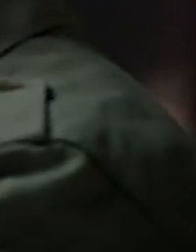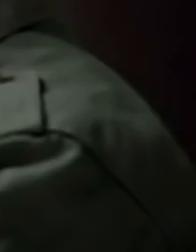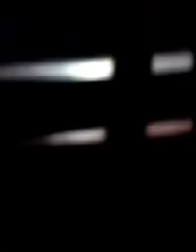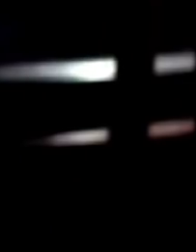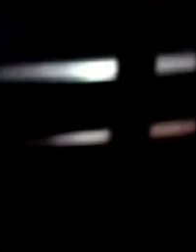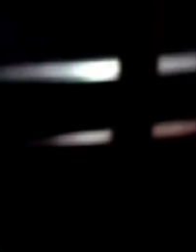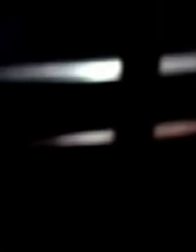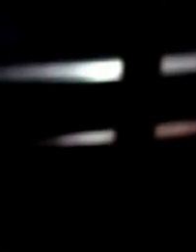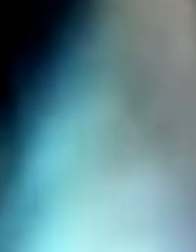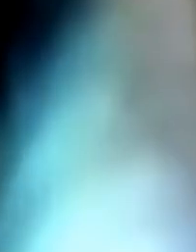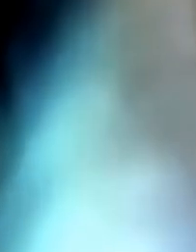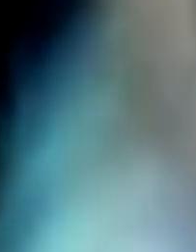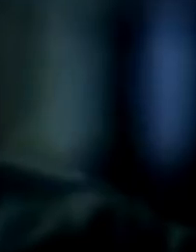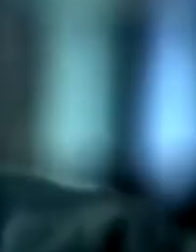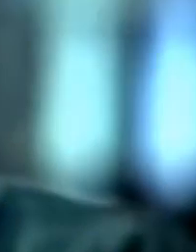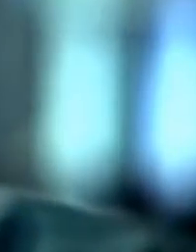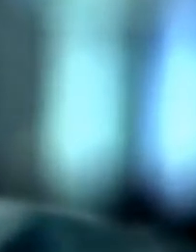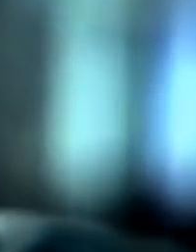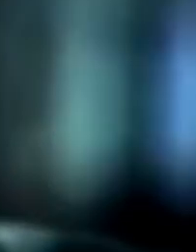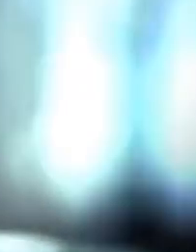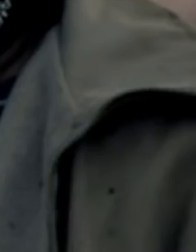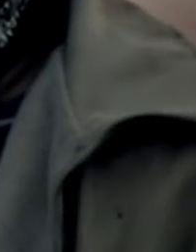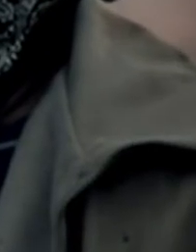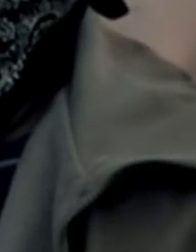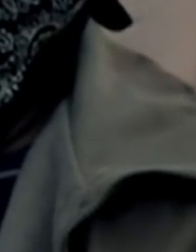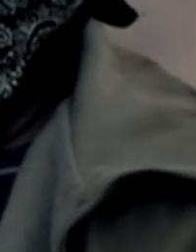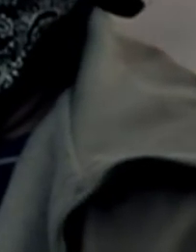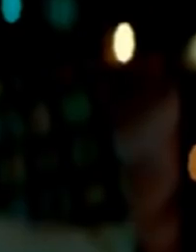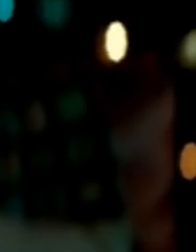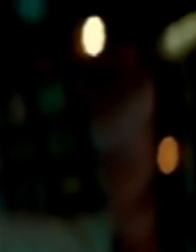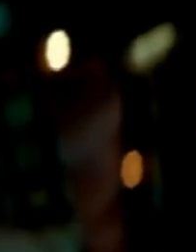do not just bring you the news. We place you where the news is happening. We place place place you